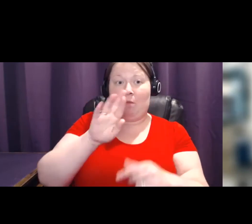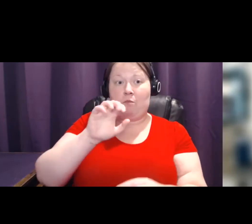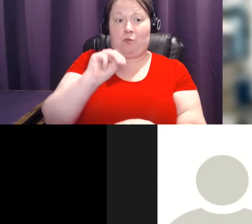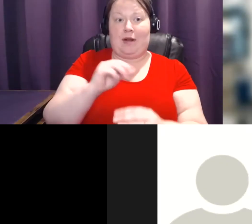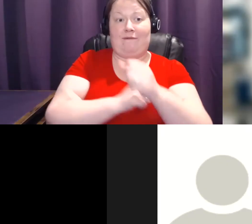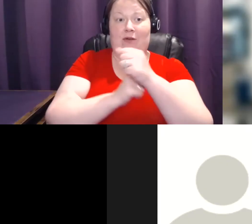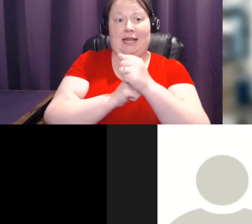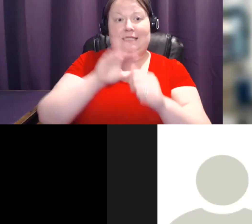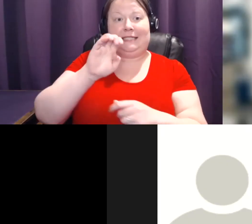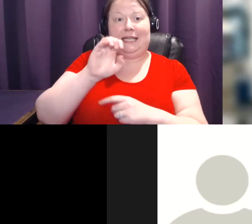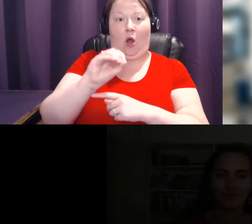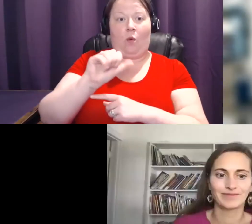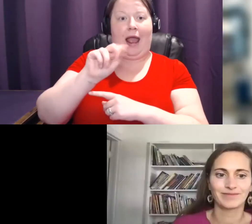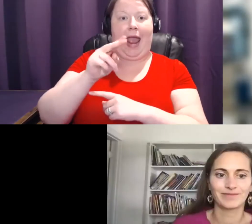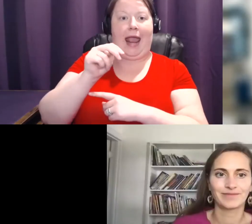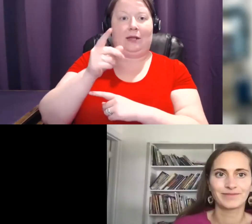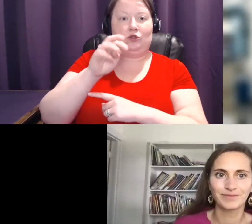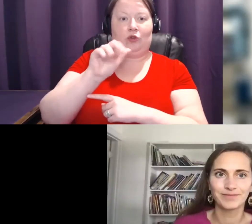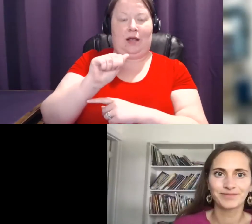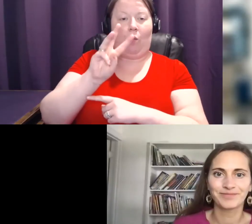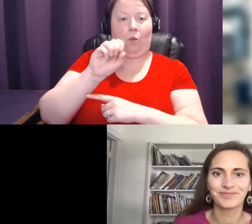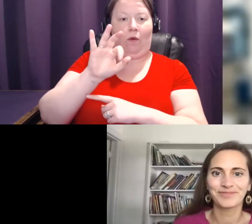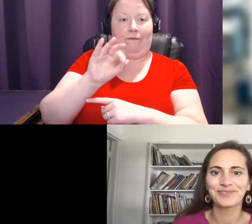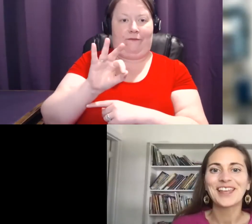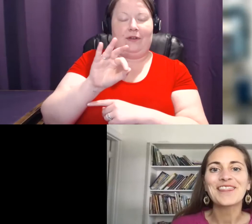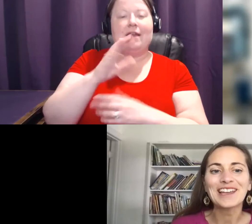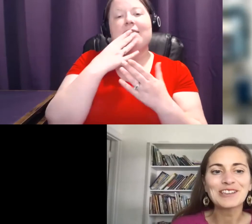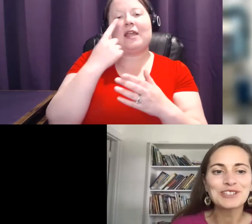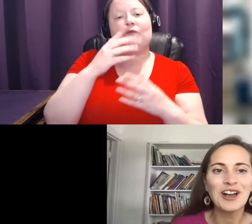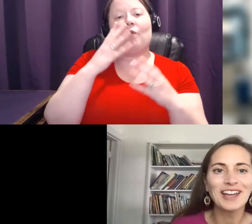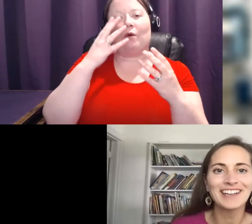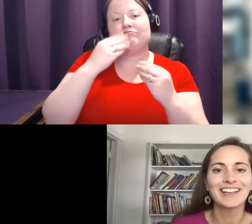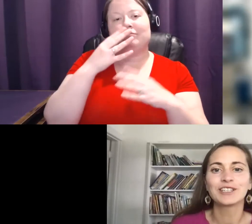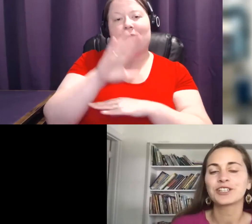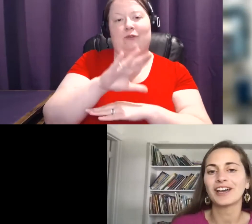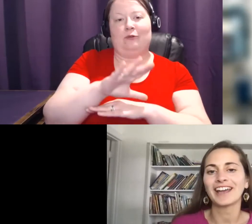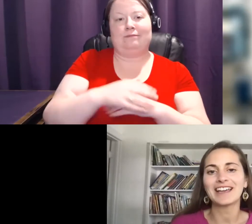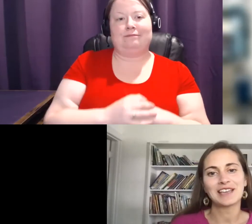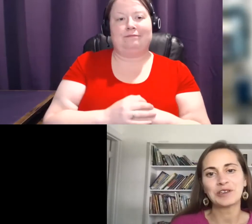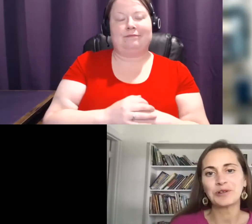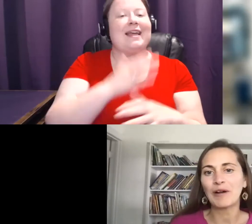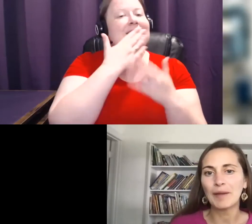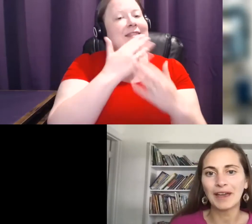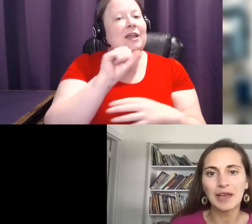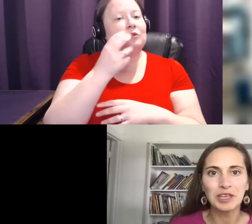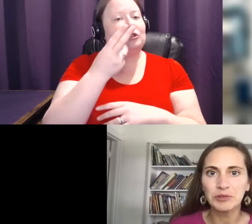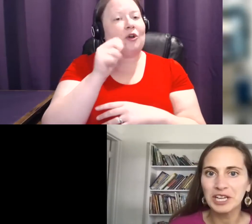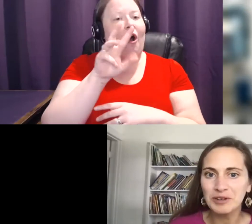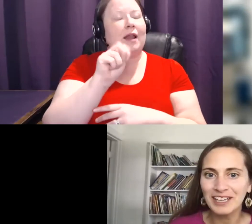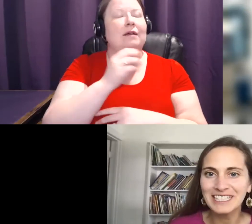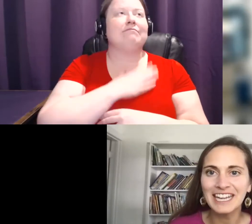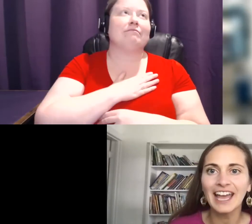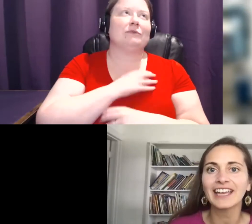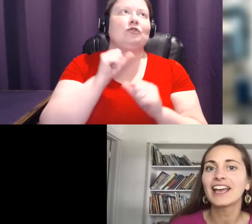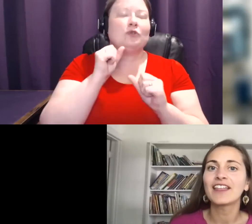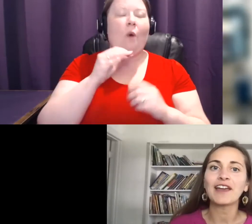Andrea Wolf. Thank you all for such a wonderful afternoon. Thank you, Sean. Sean, I can't tell you how happy I am that you were here